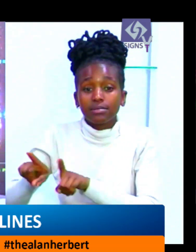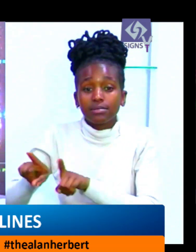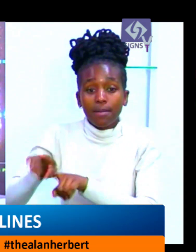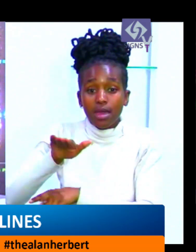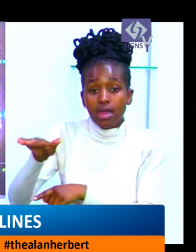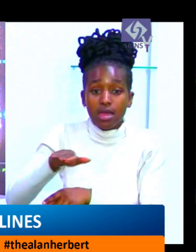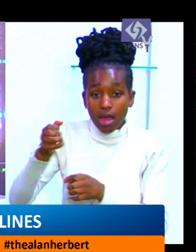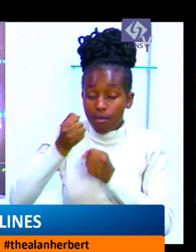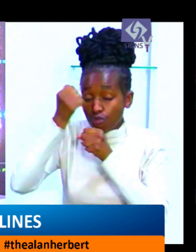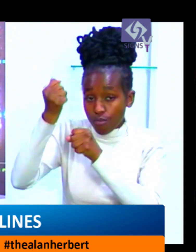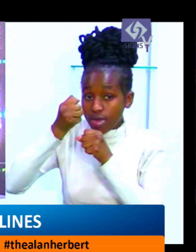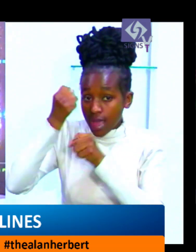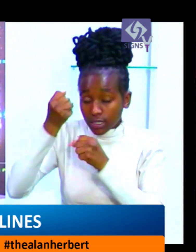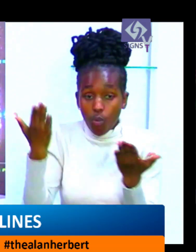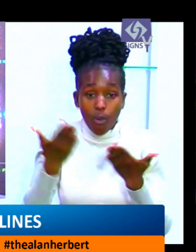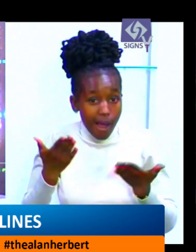businesses.